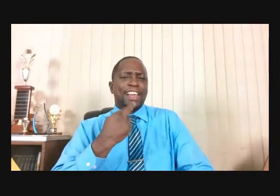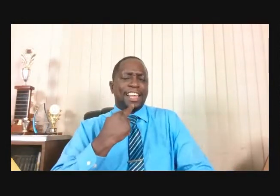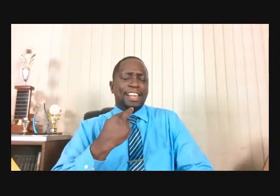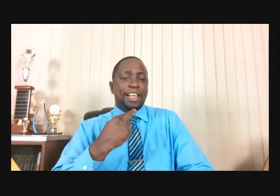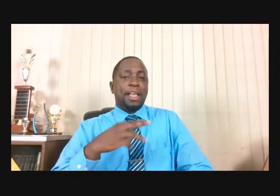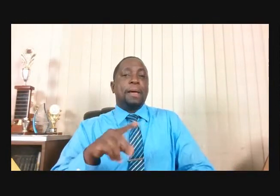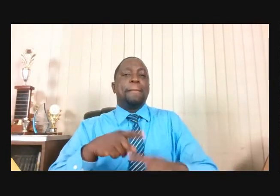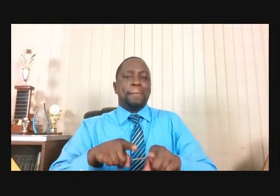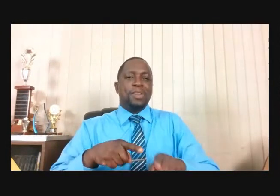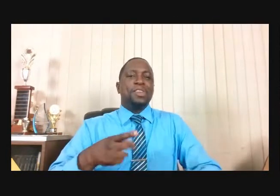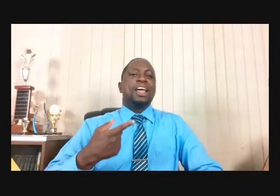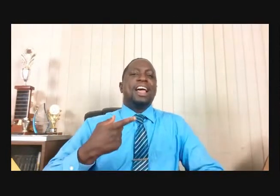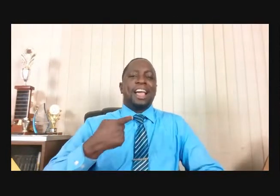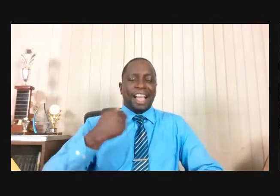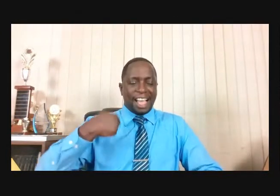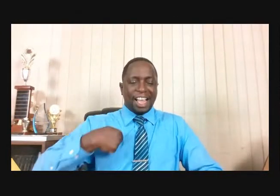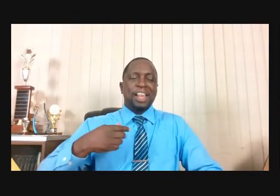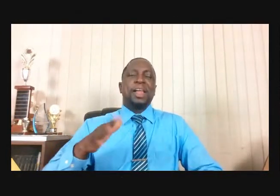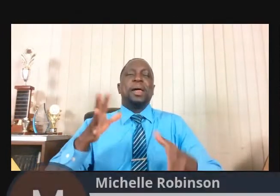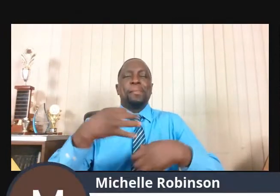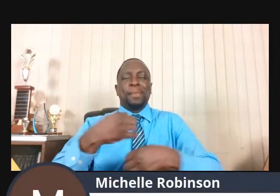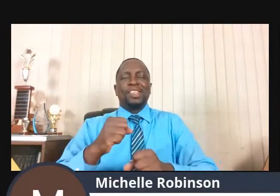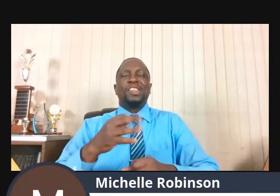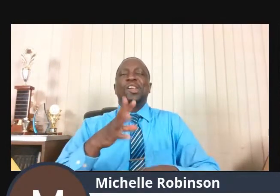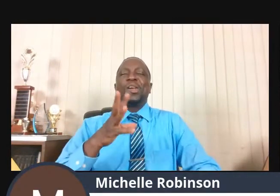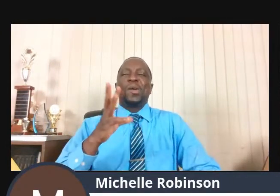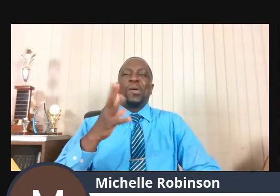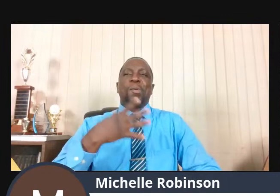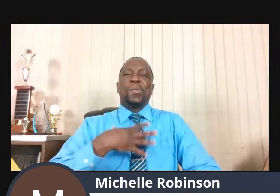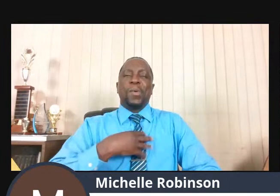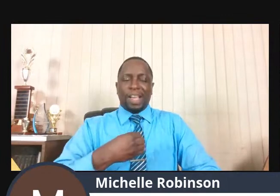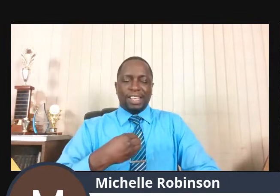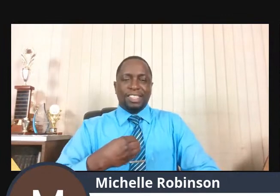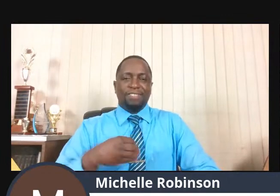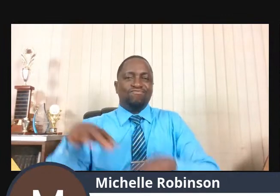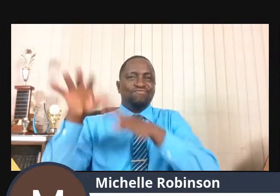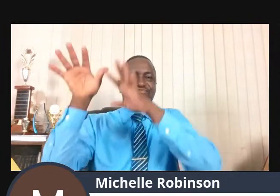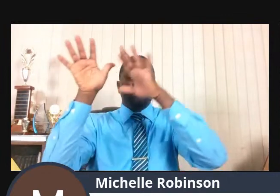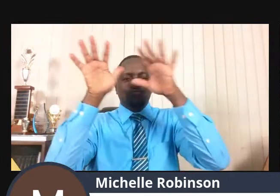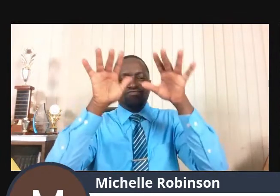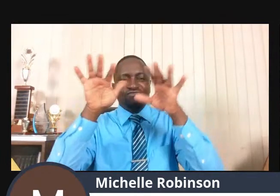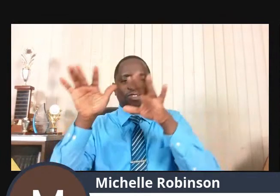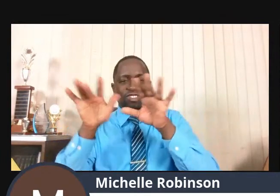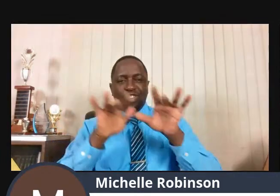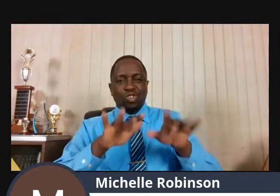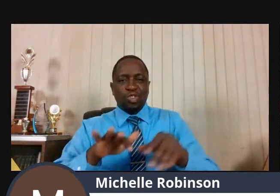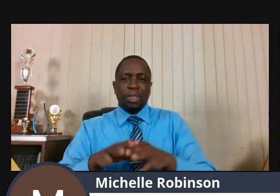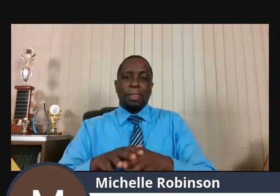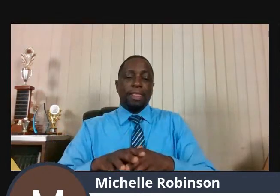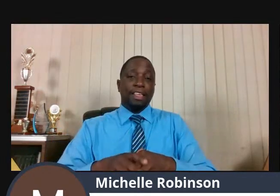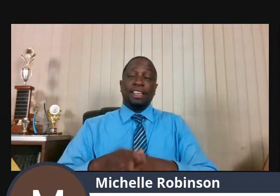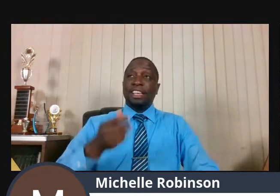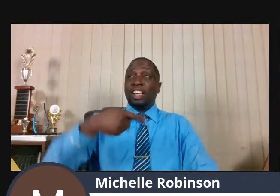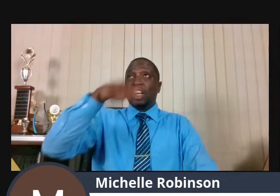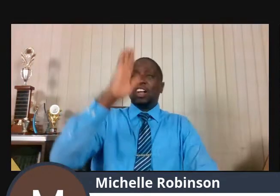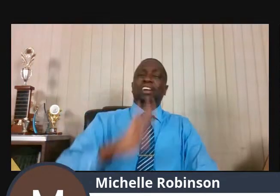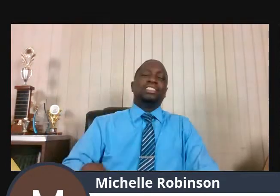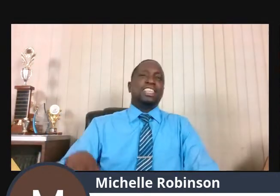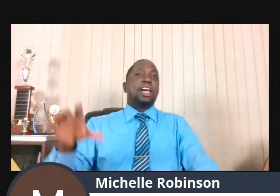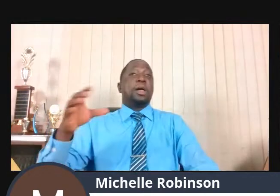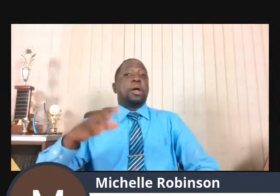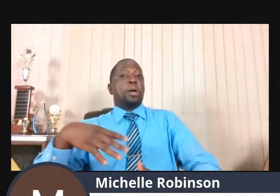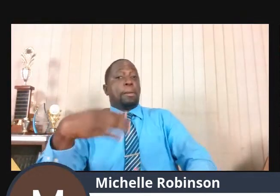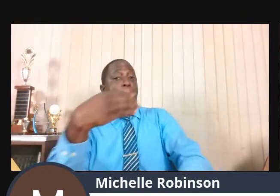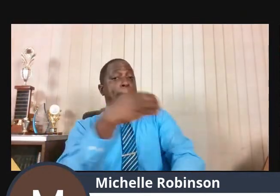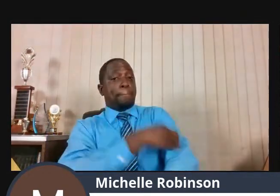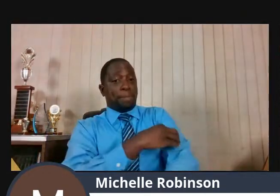reason. You see, God is a mighty counselor, a mighty counselor, the